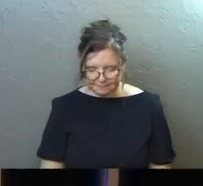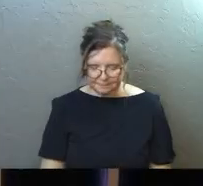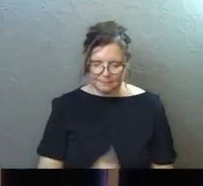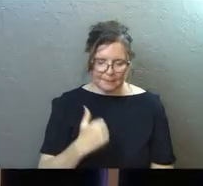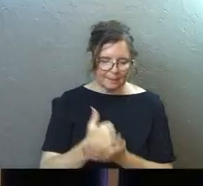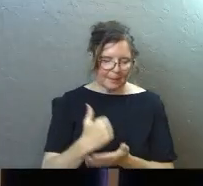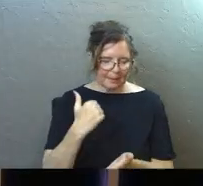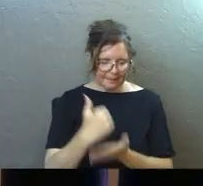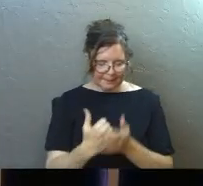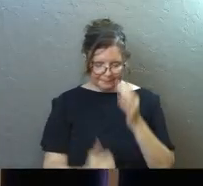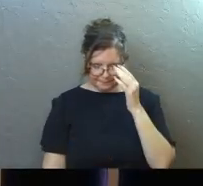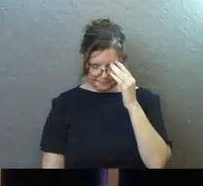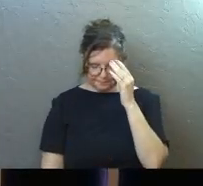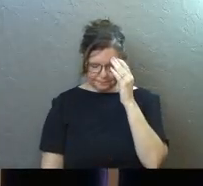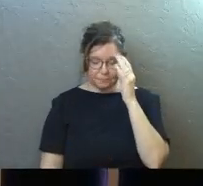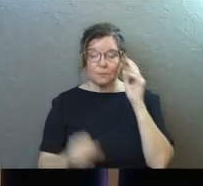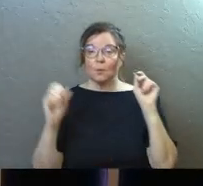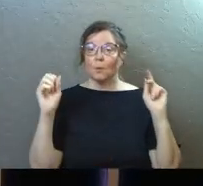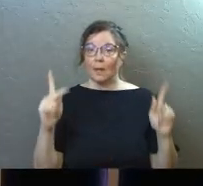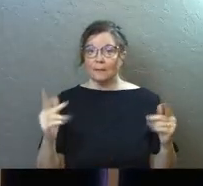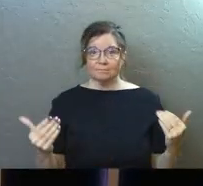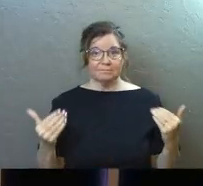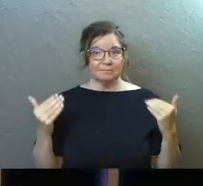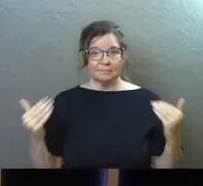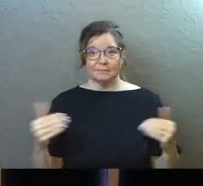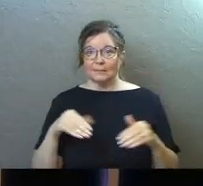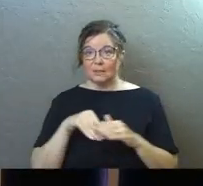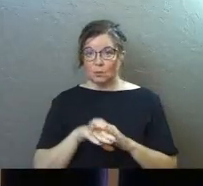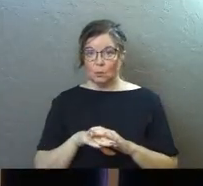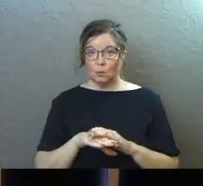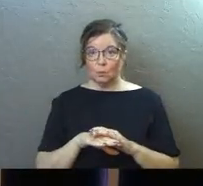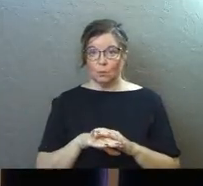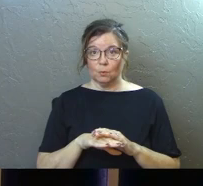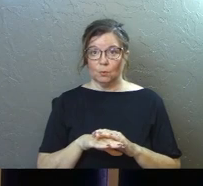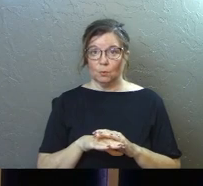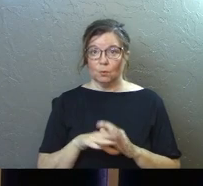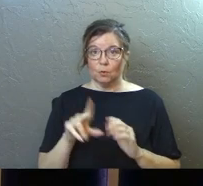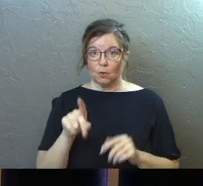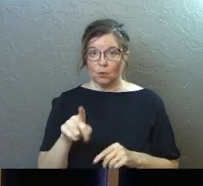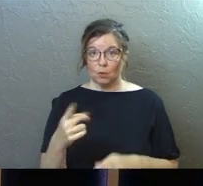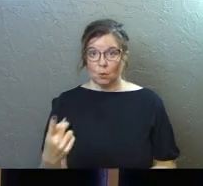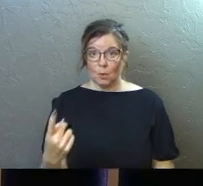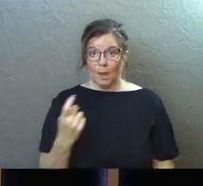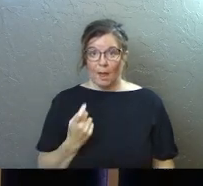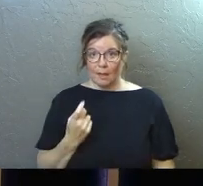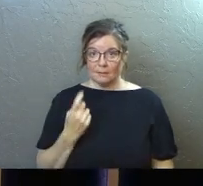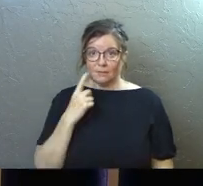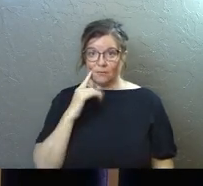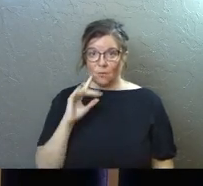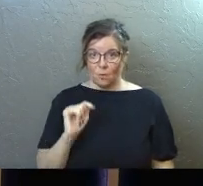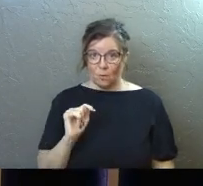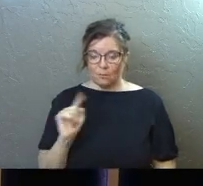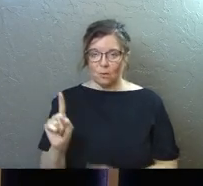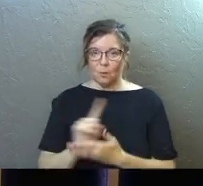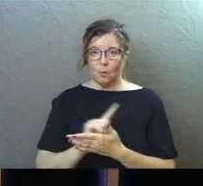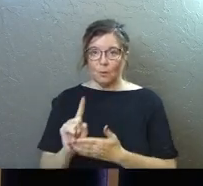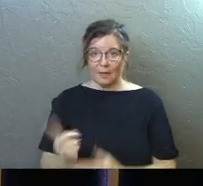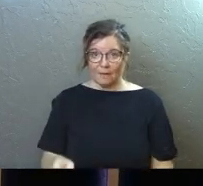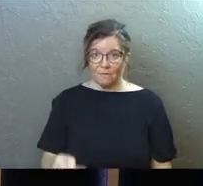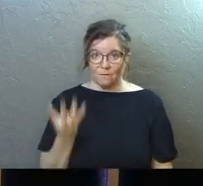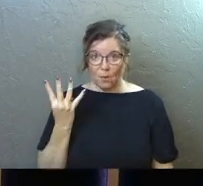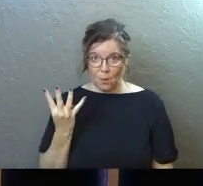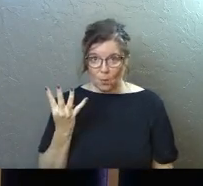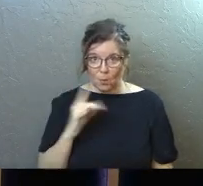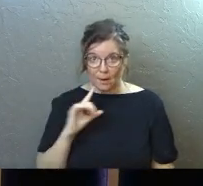Amen, amen. Okay, so we're jumping right into the You Asked For It series. We are in week four,